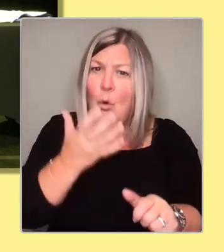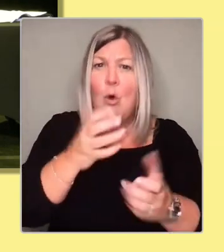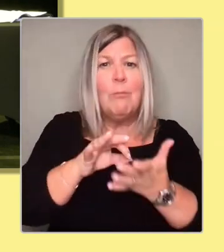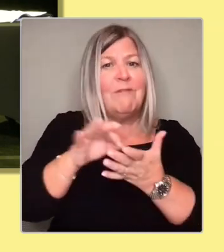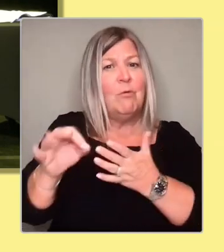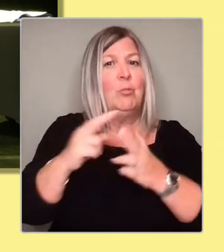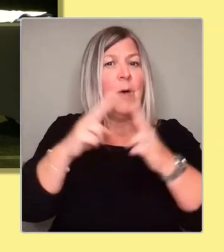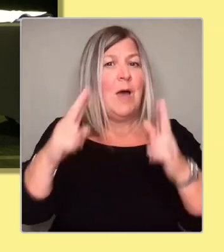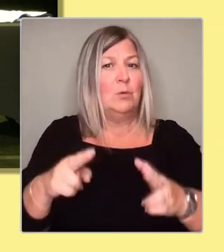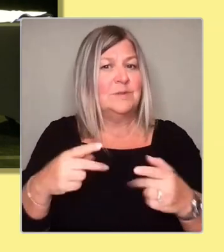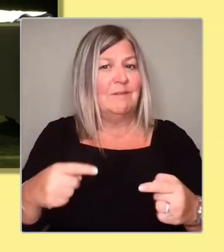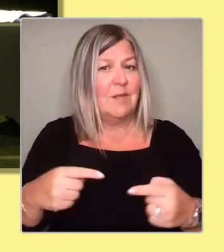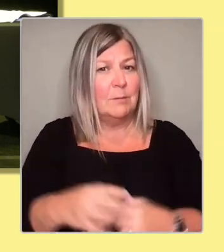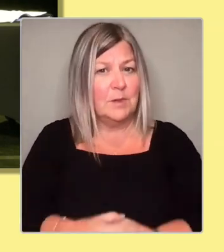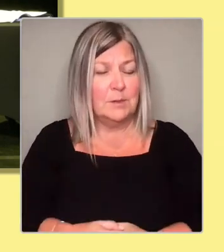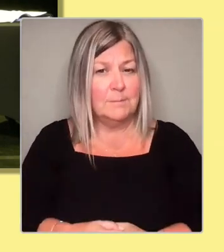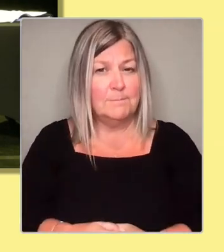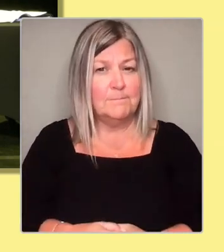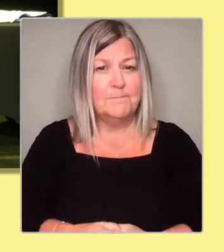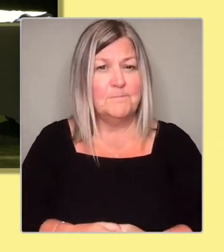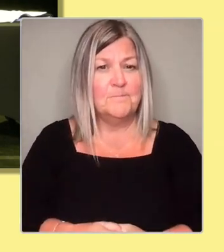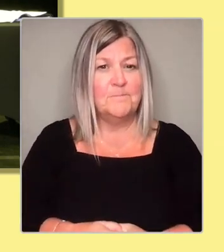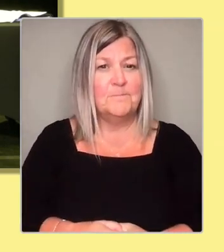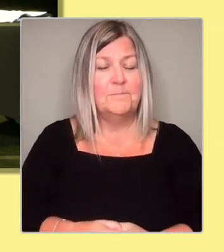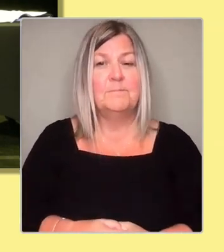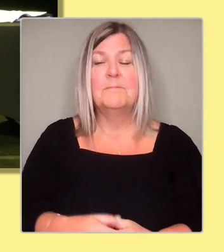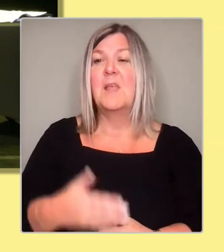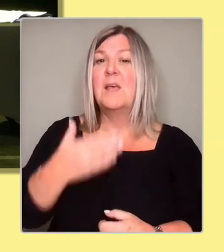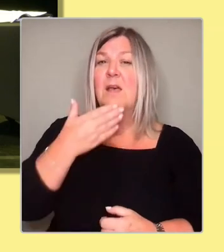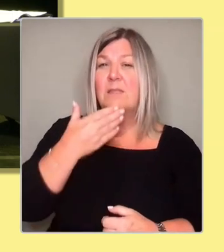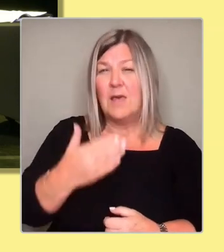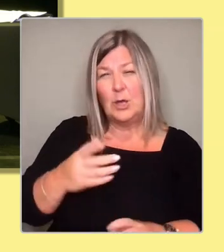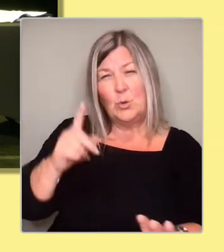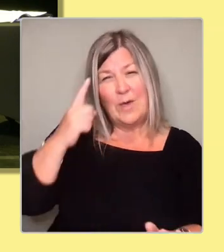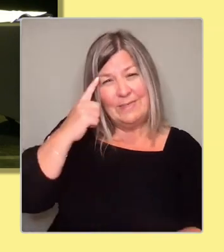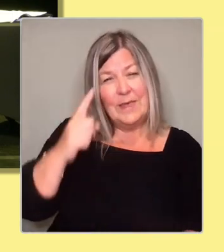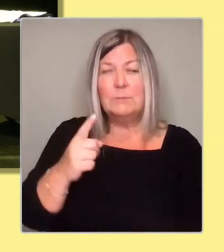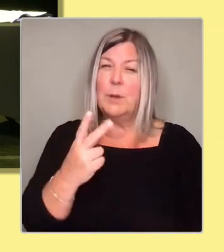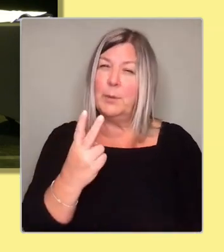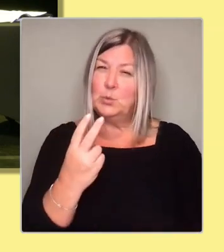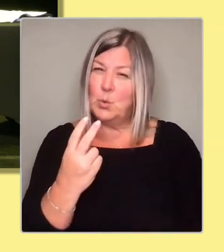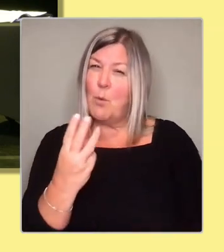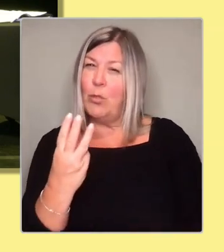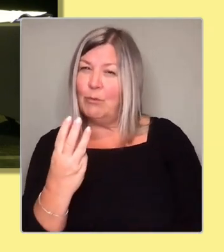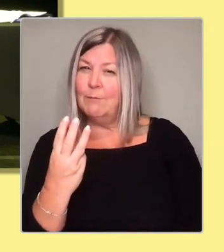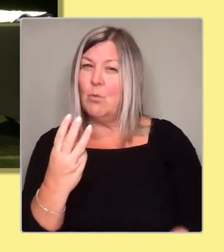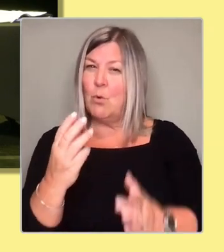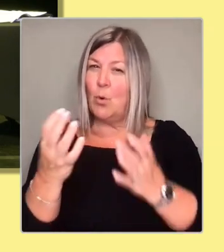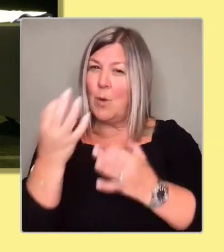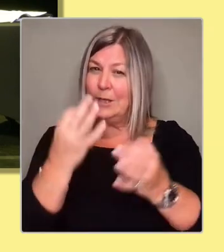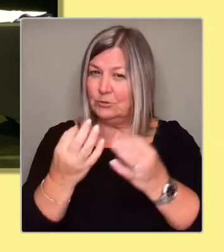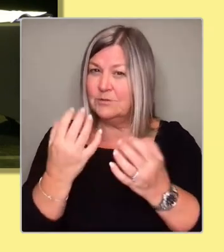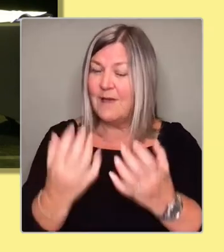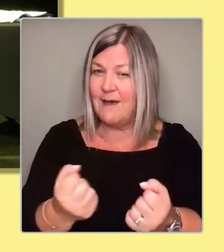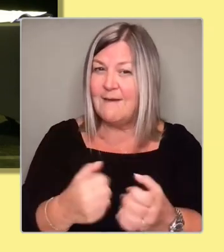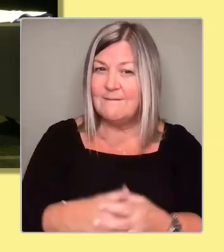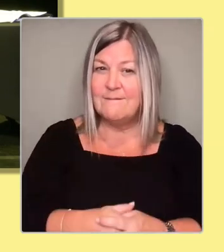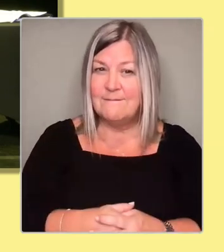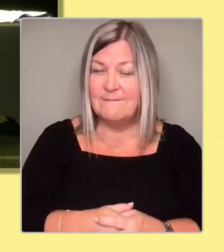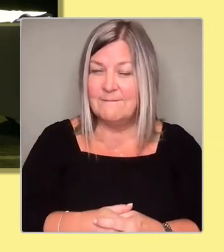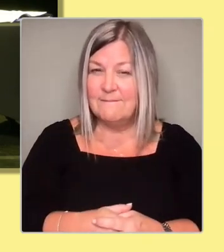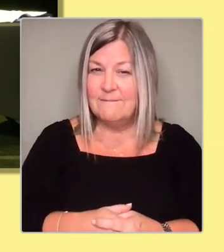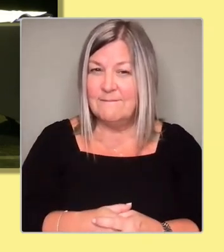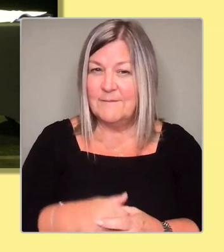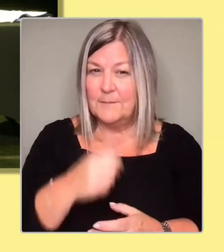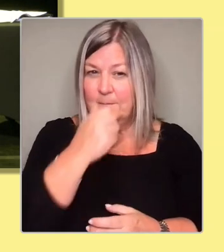So we've probably got time for about two or three more questions. I think there's a person right at the very back